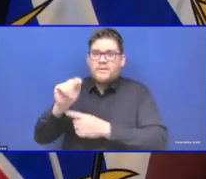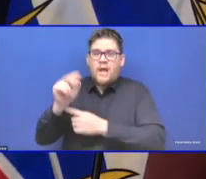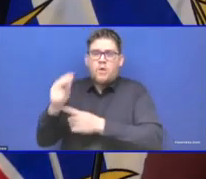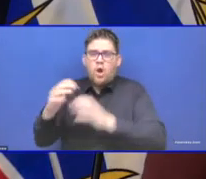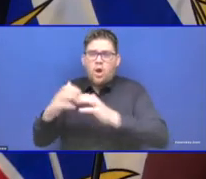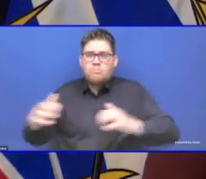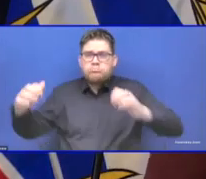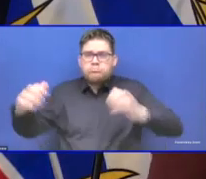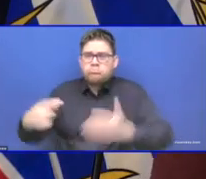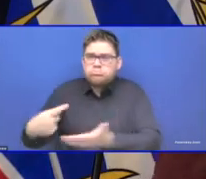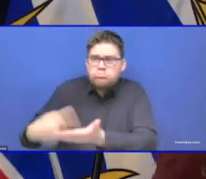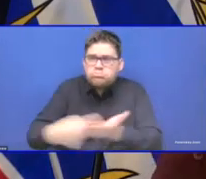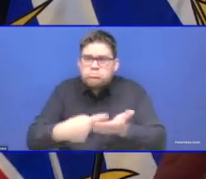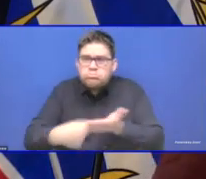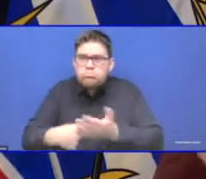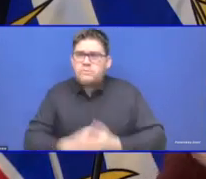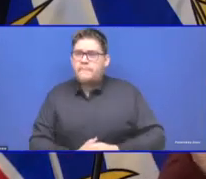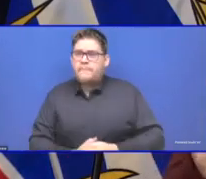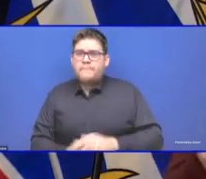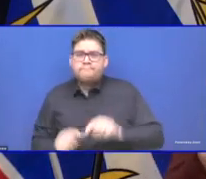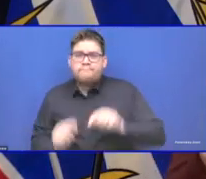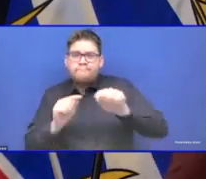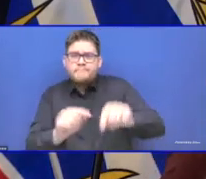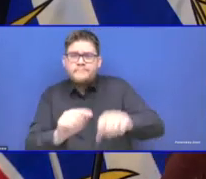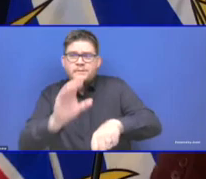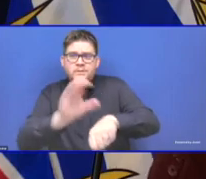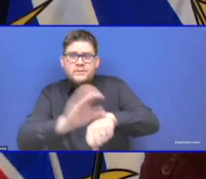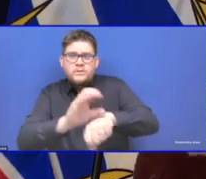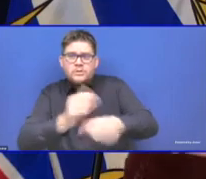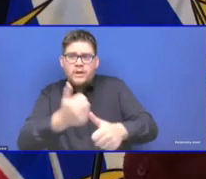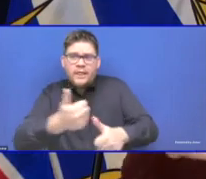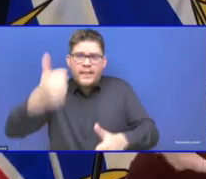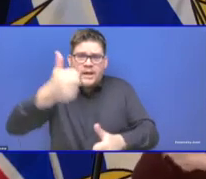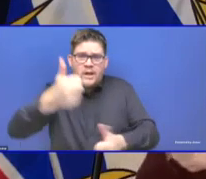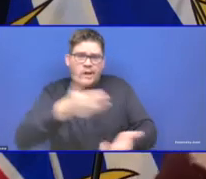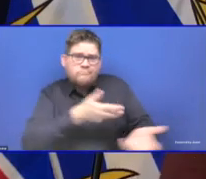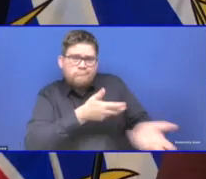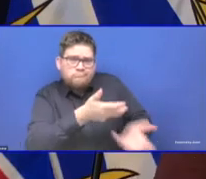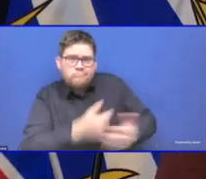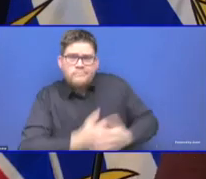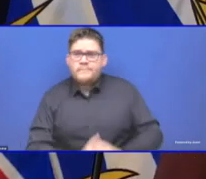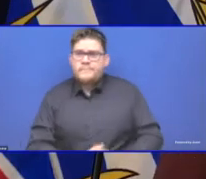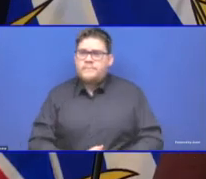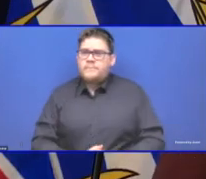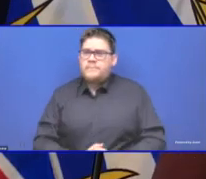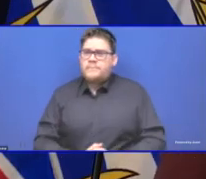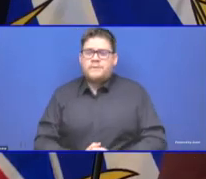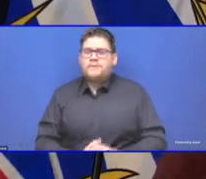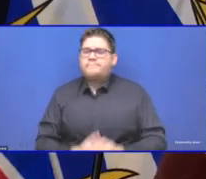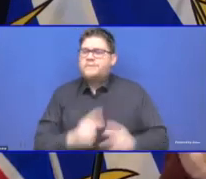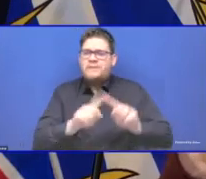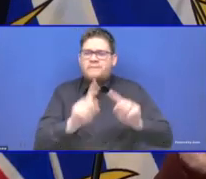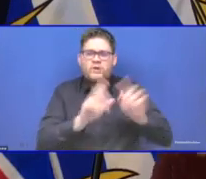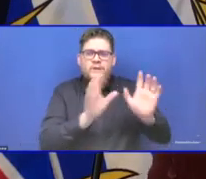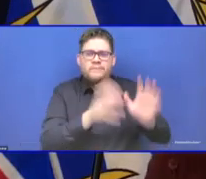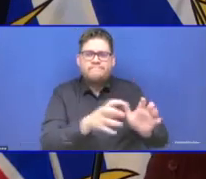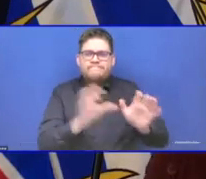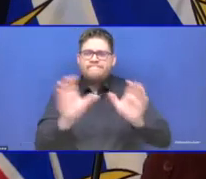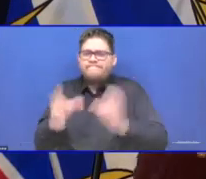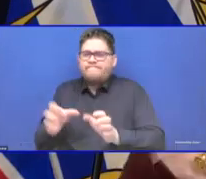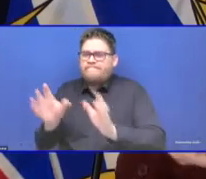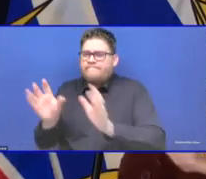So incorrect information, but also disinformation. And that is a, that's a challenging thing. The intentional